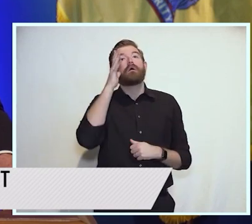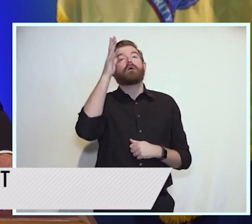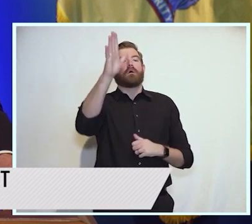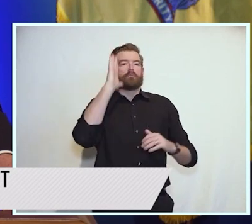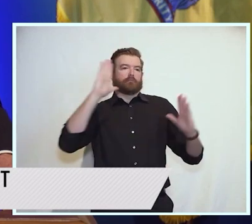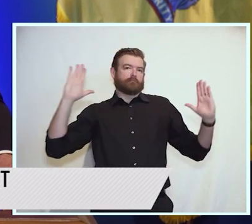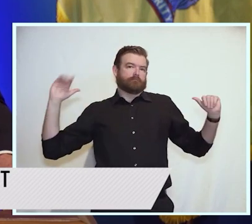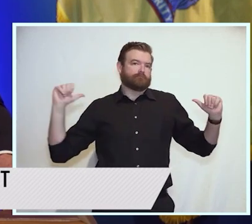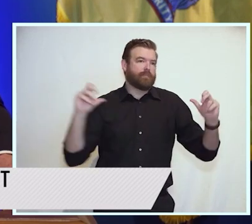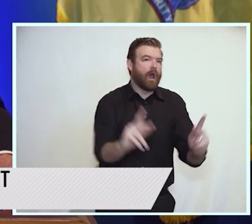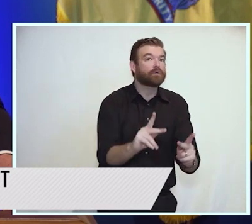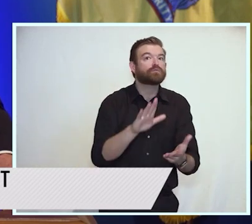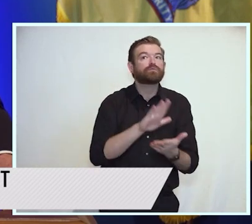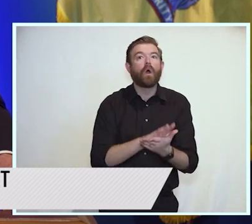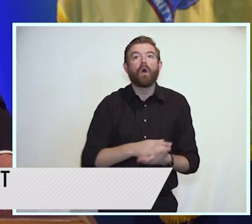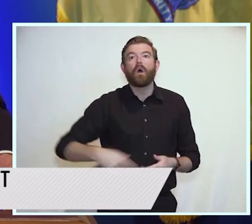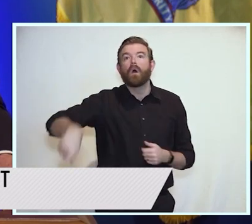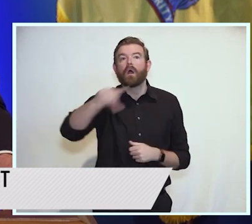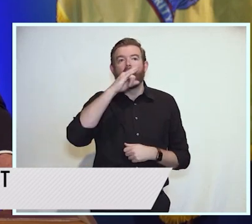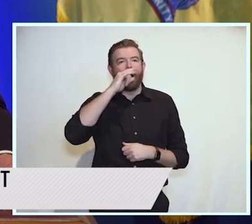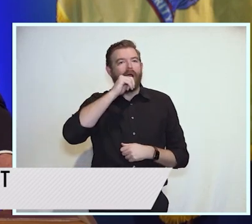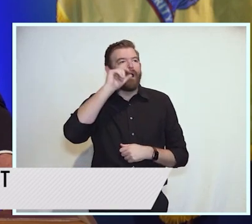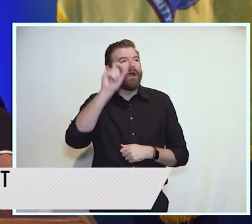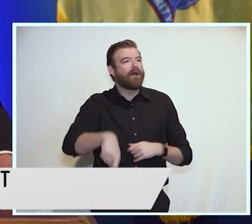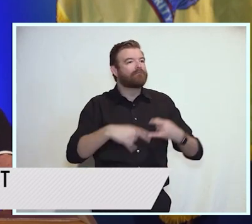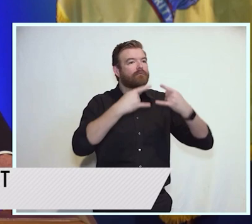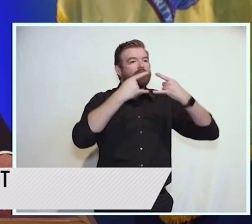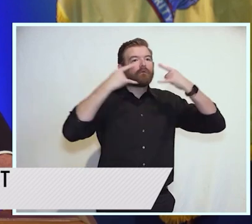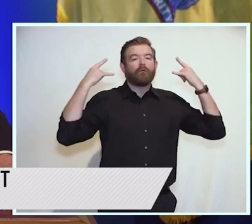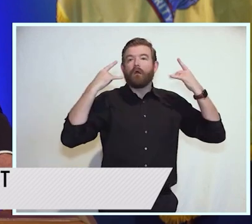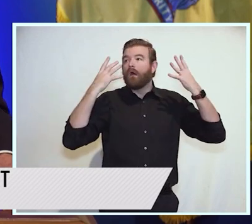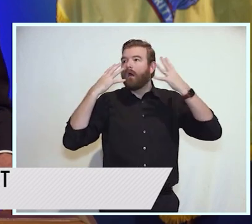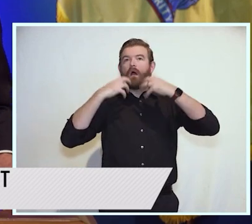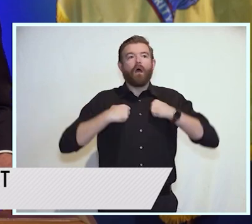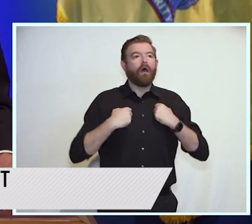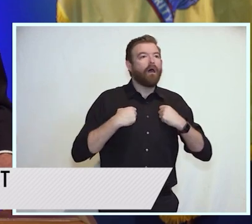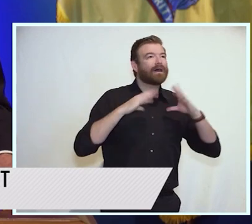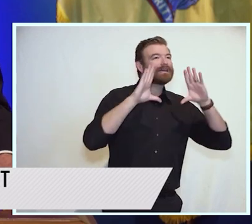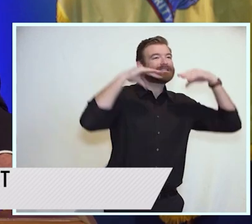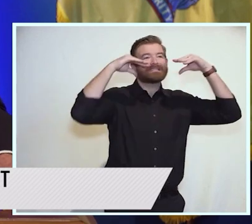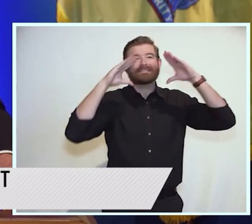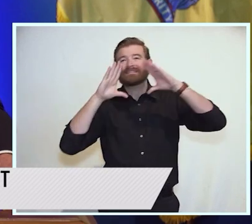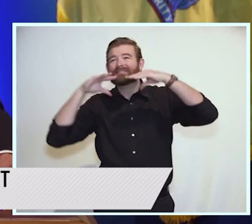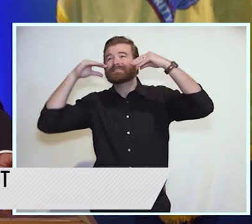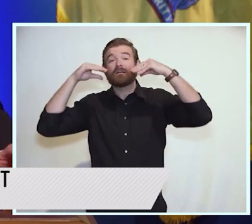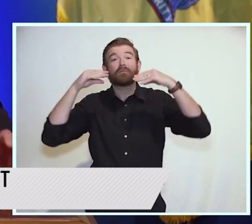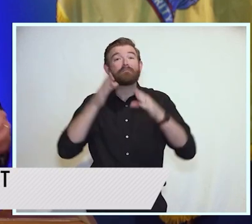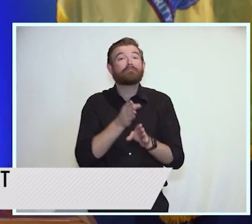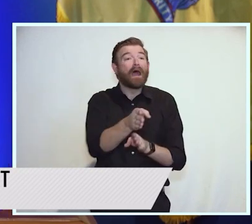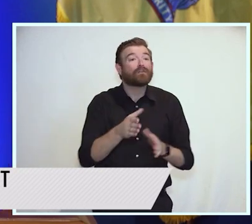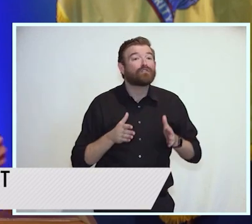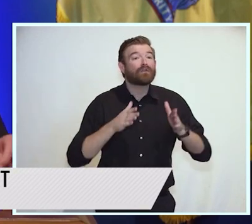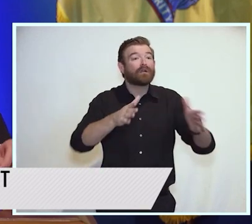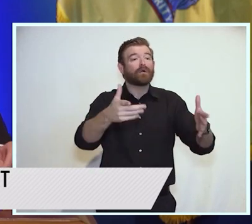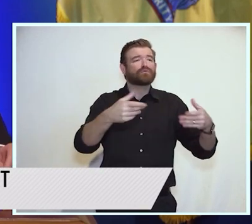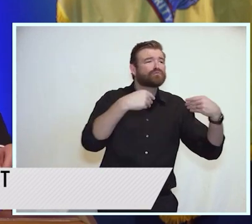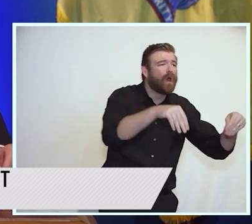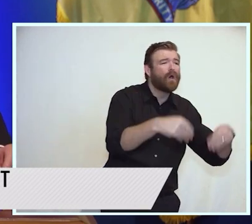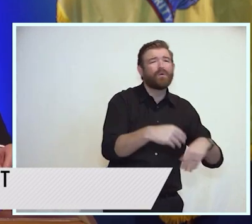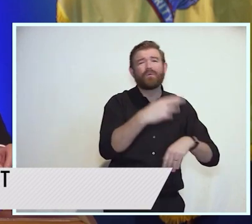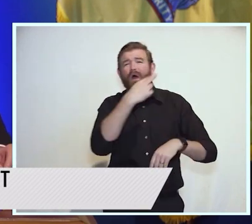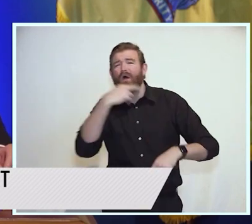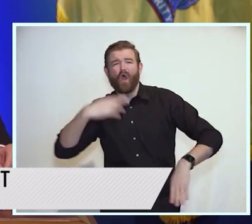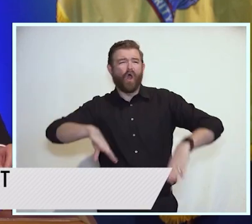smiles once again light up the hallways and classrooms. To Main Street stores and restaurants where communities can once again come alive.